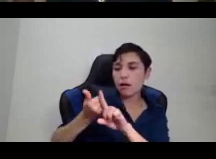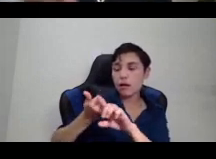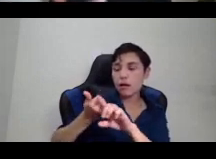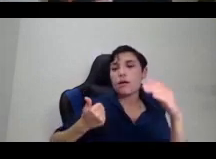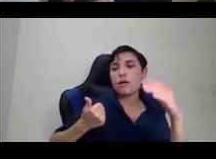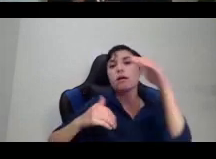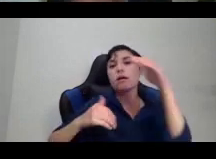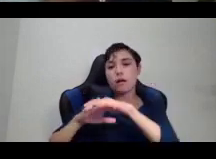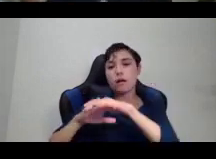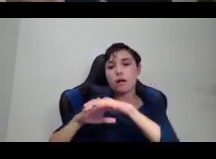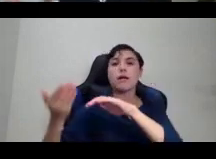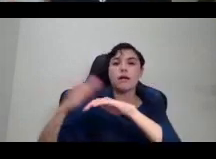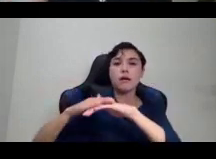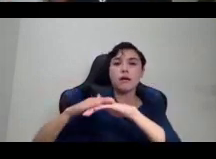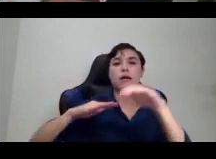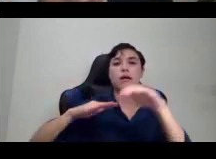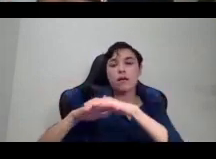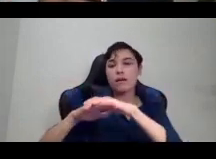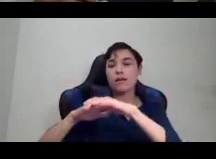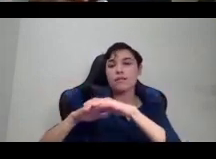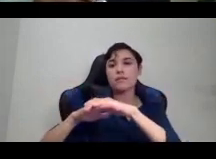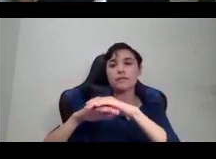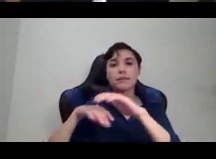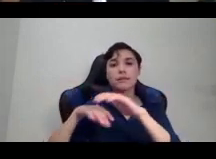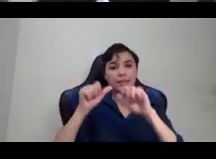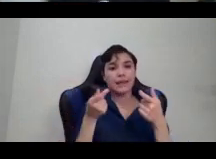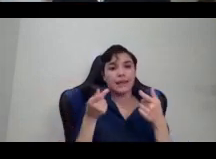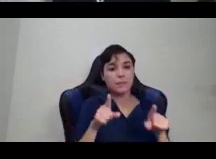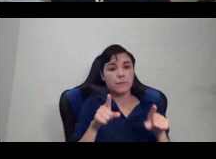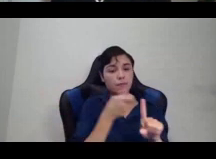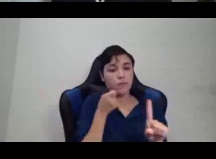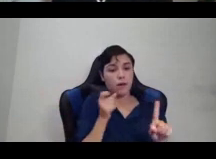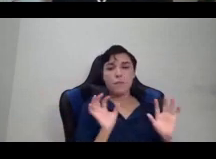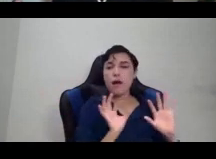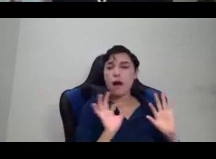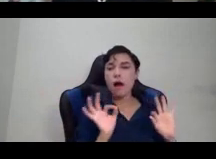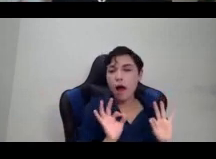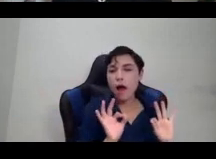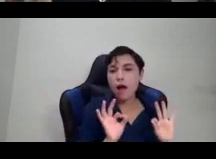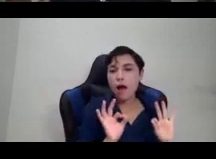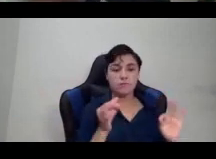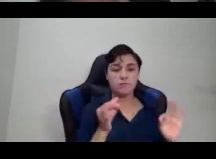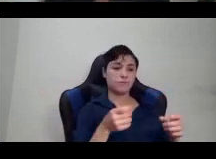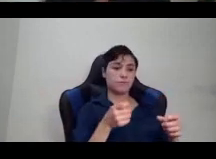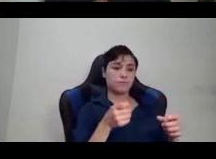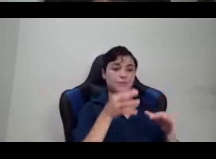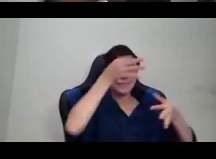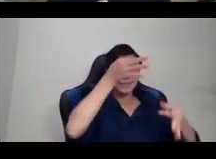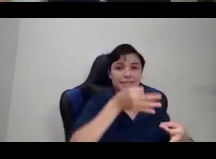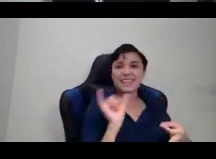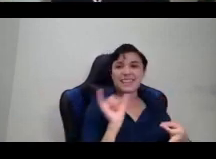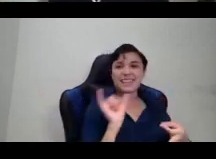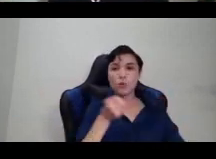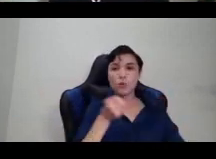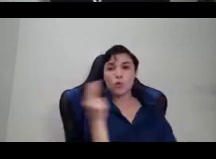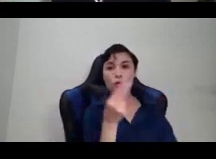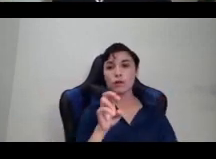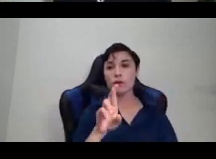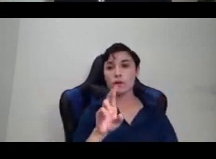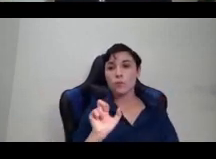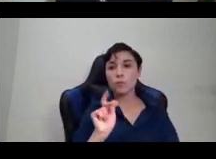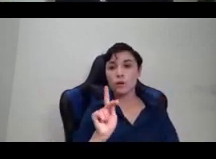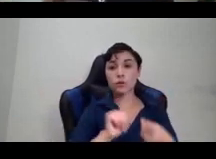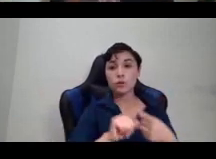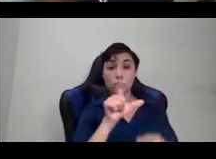the everyday sudden choices to, you know, throw a brick at a cop like Stormy Delarbre or to resist and